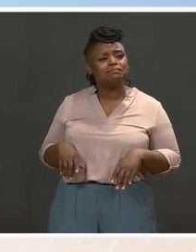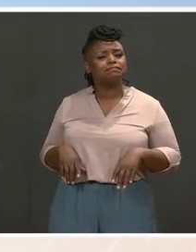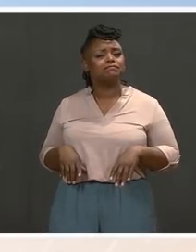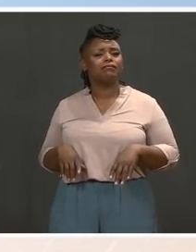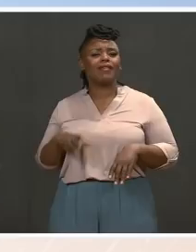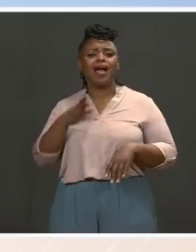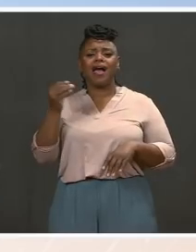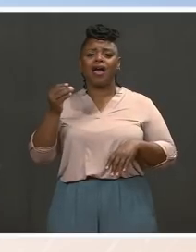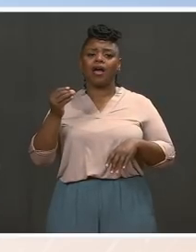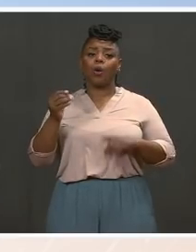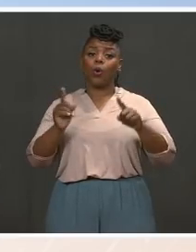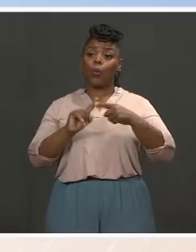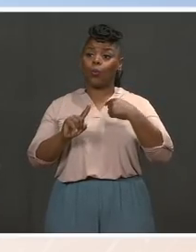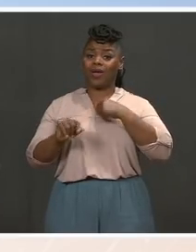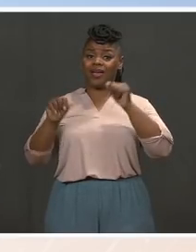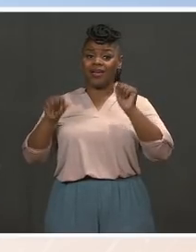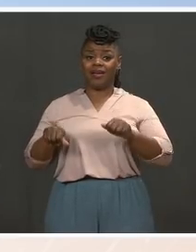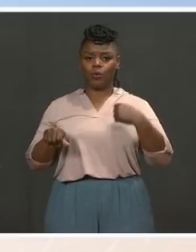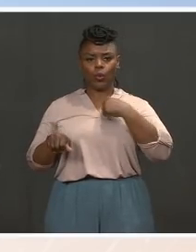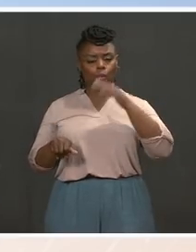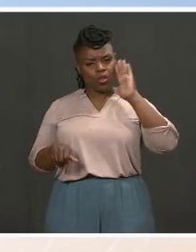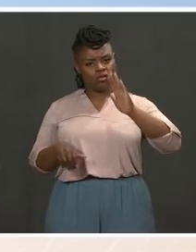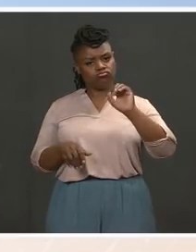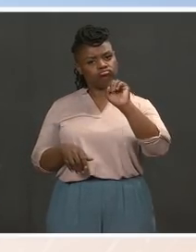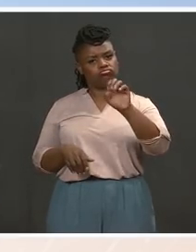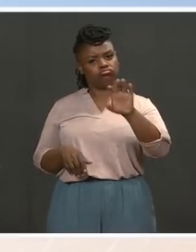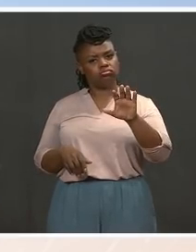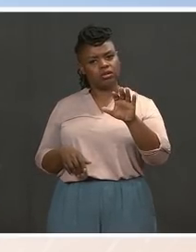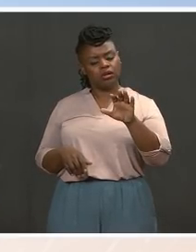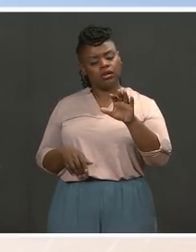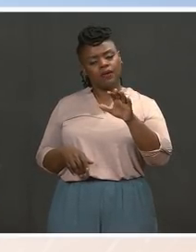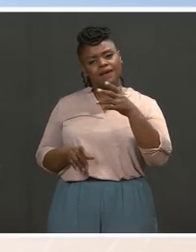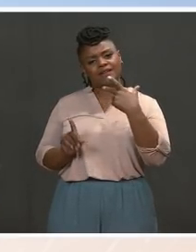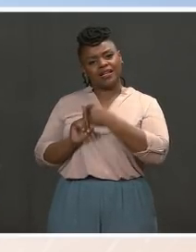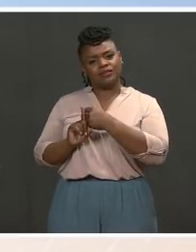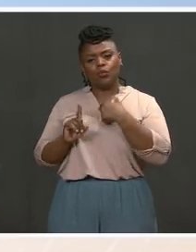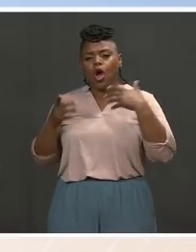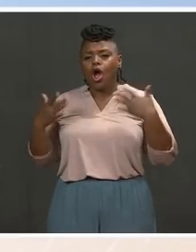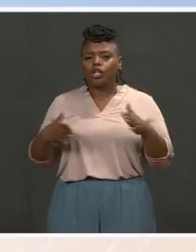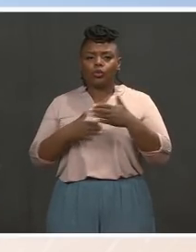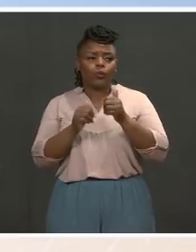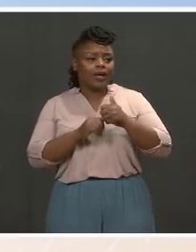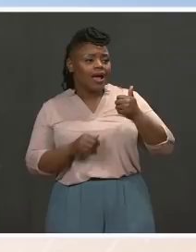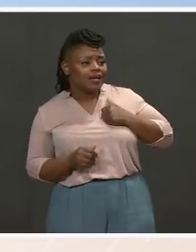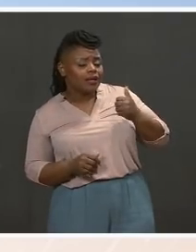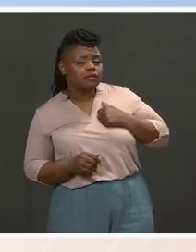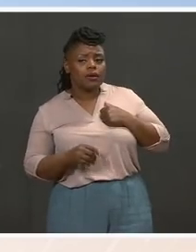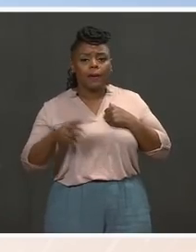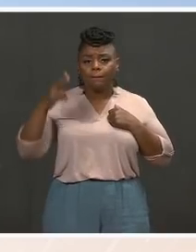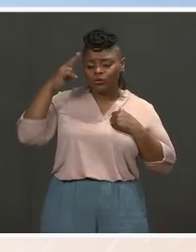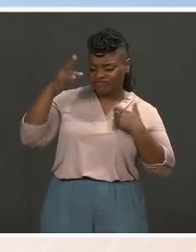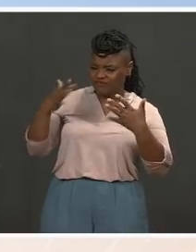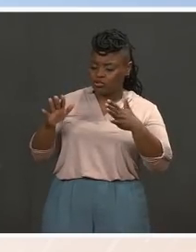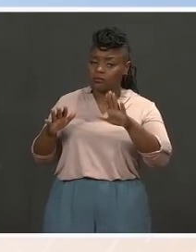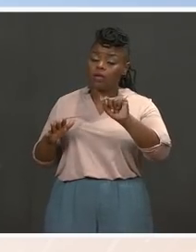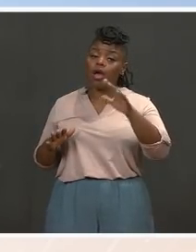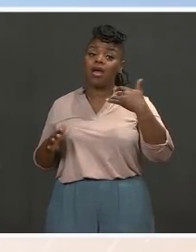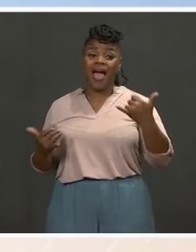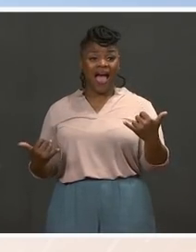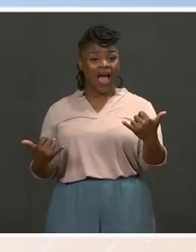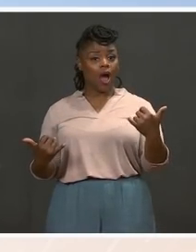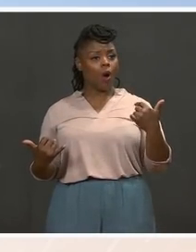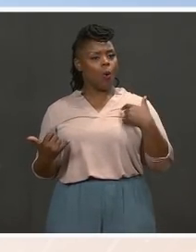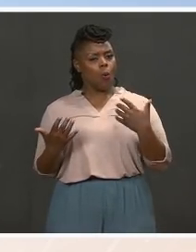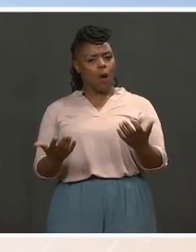already, as we're already doing with Canada and Mexico. But we're looking at a range of options. Right now, our focus is on continuing to address